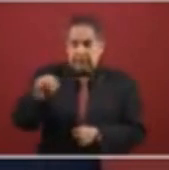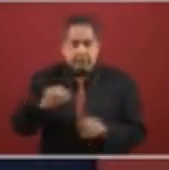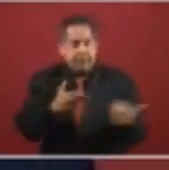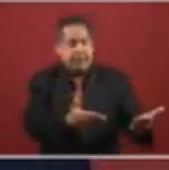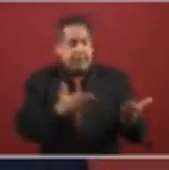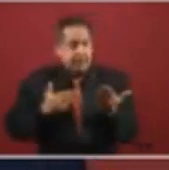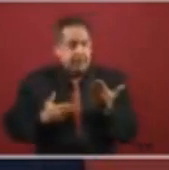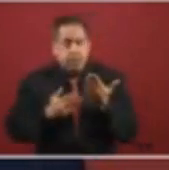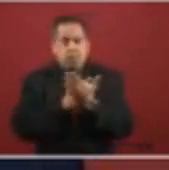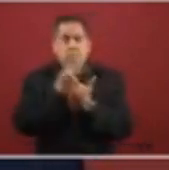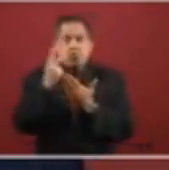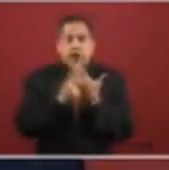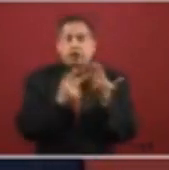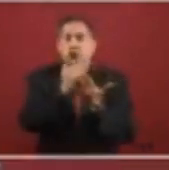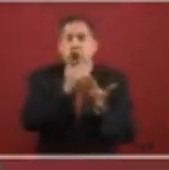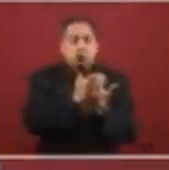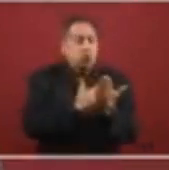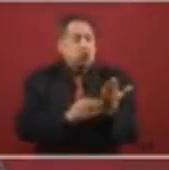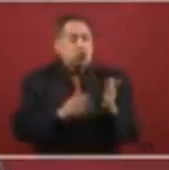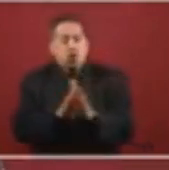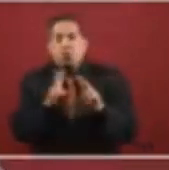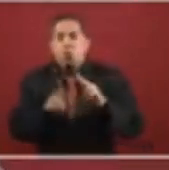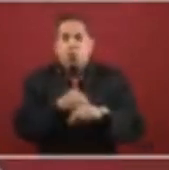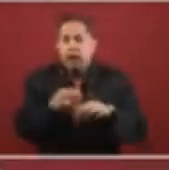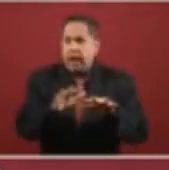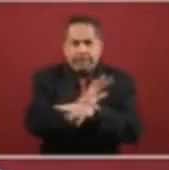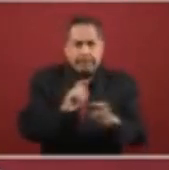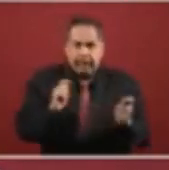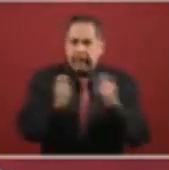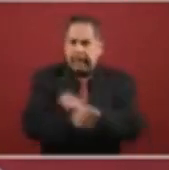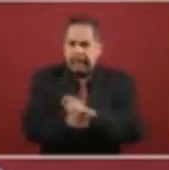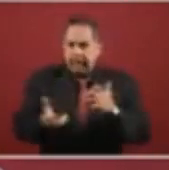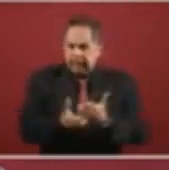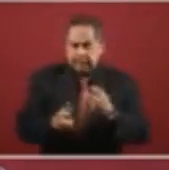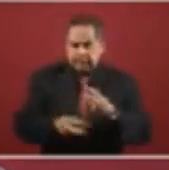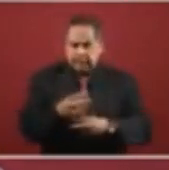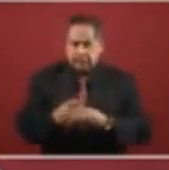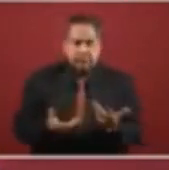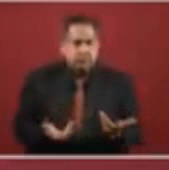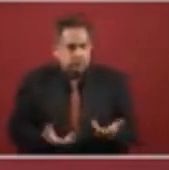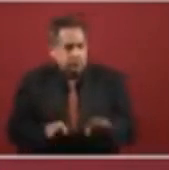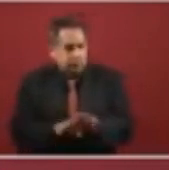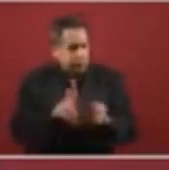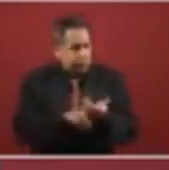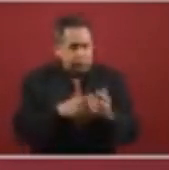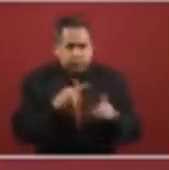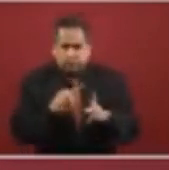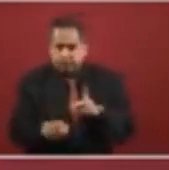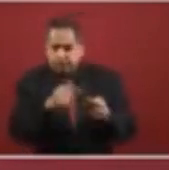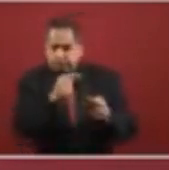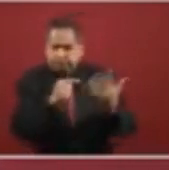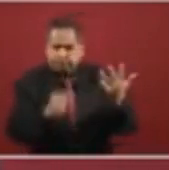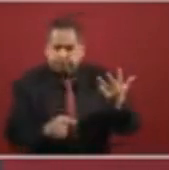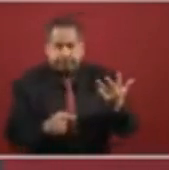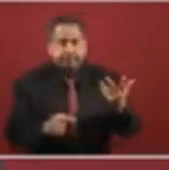present a model of how they're going to work and the work they're going to do